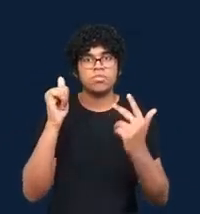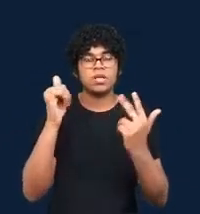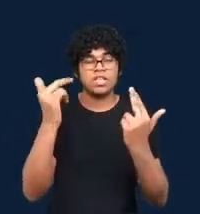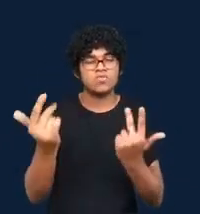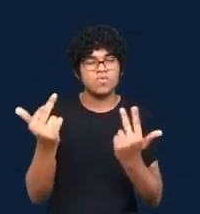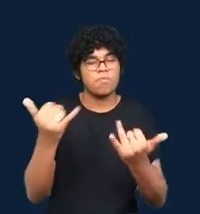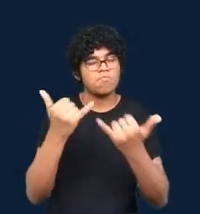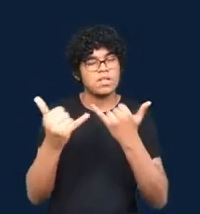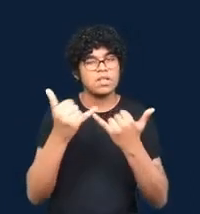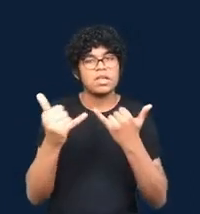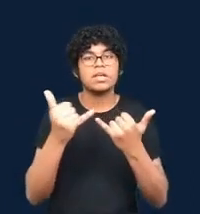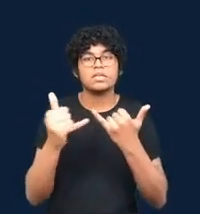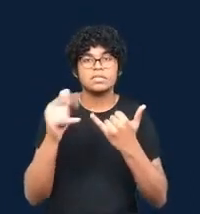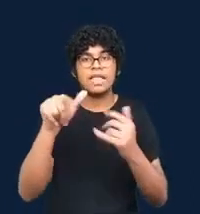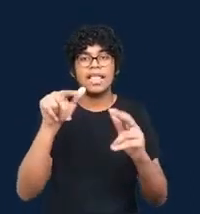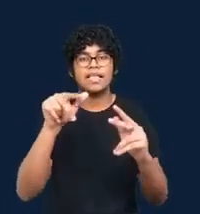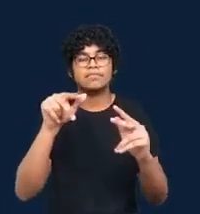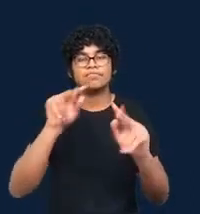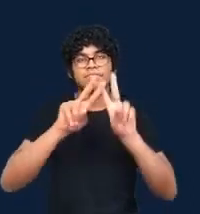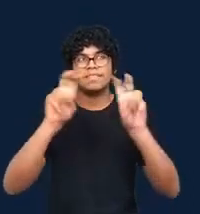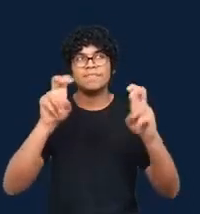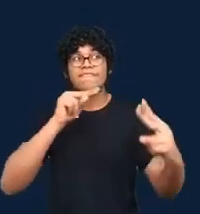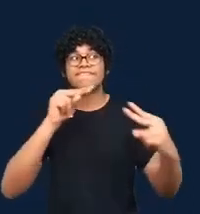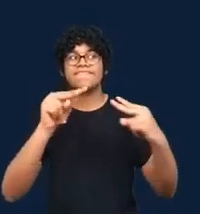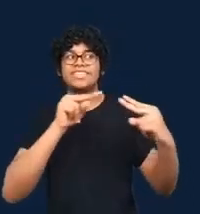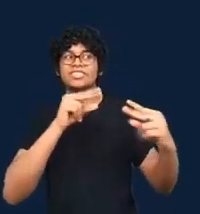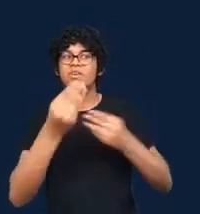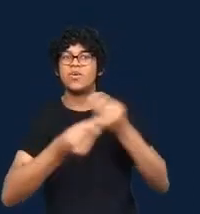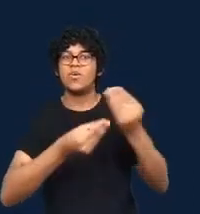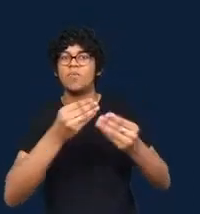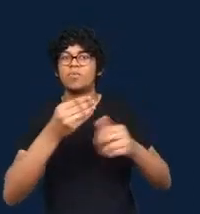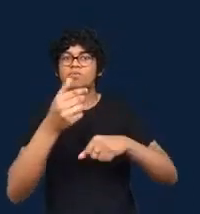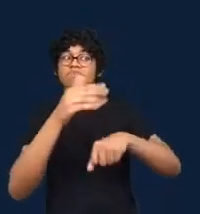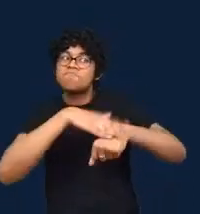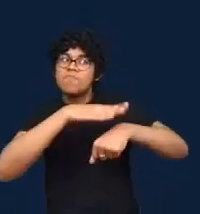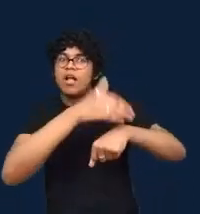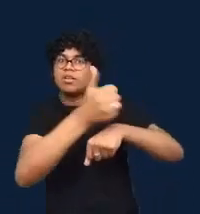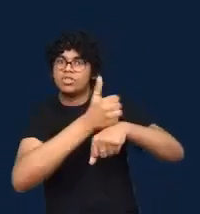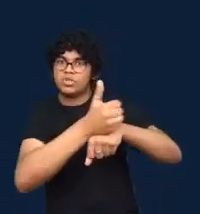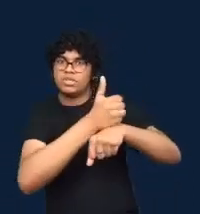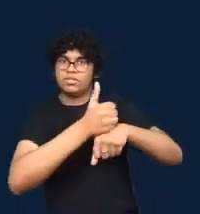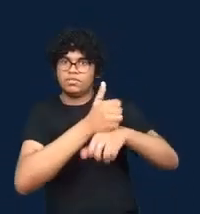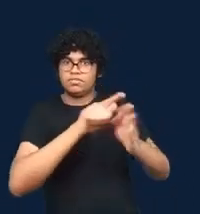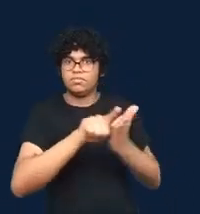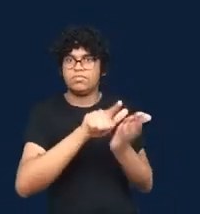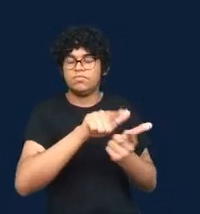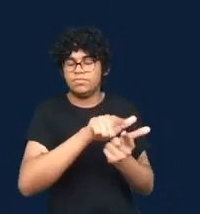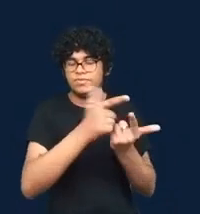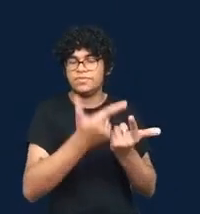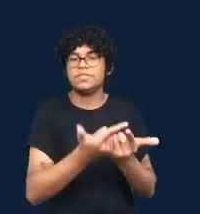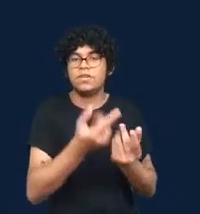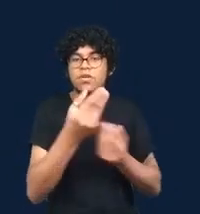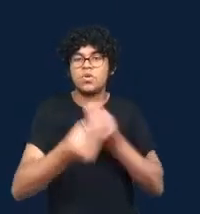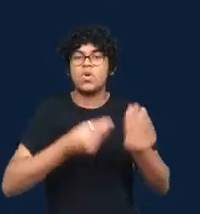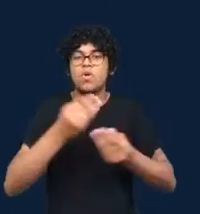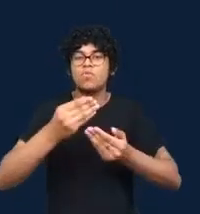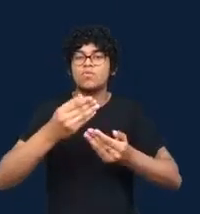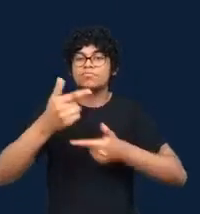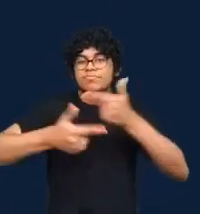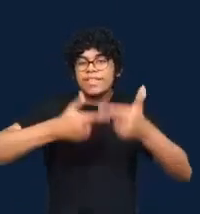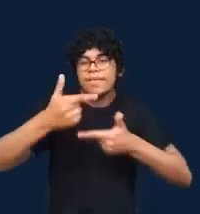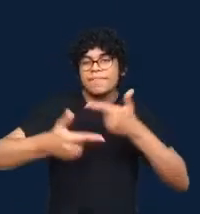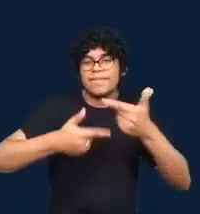And in her chapter on how journalists work with audience metrics. She argues that audience analytics dashboards